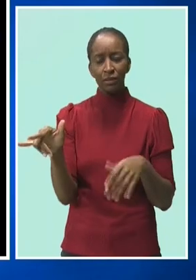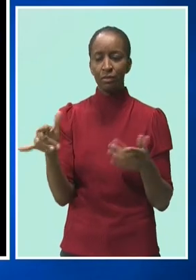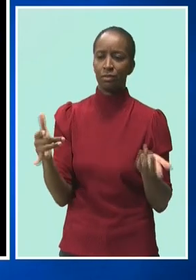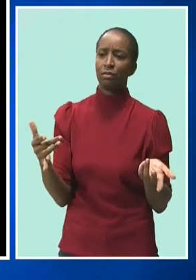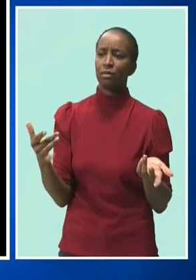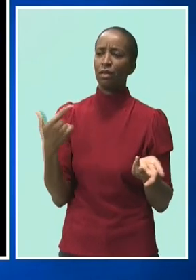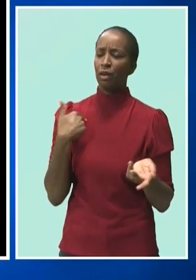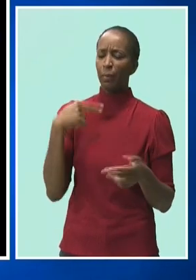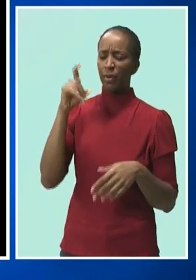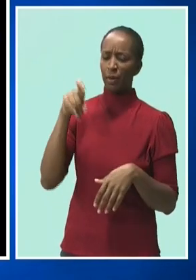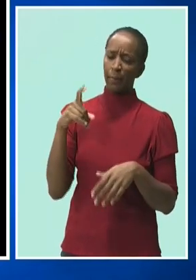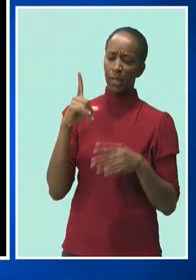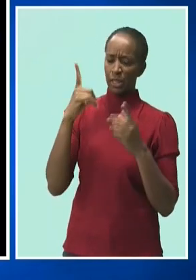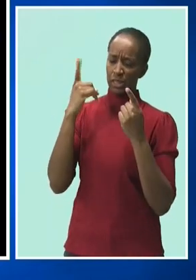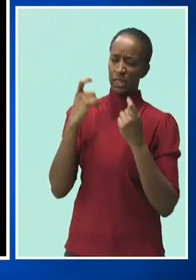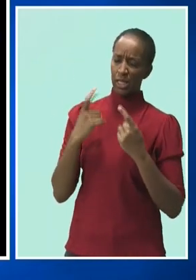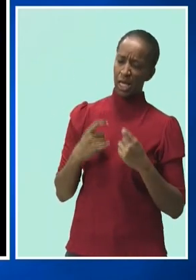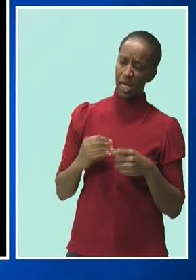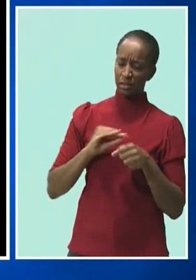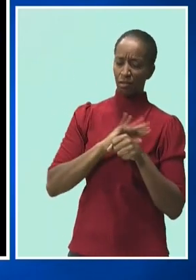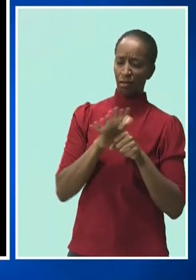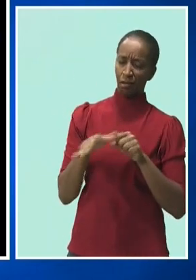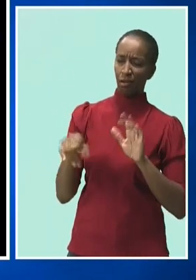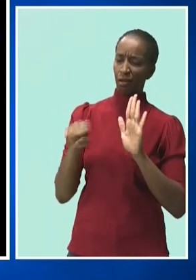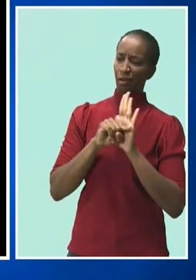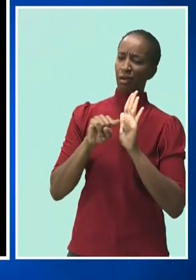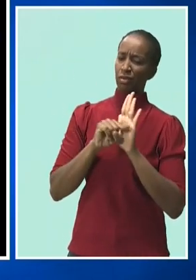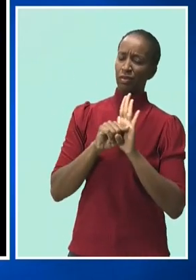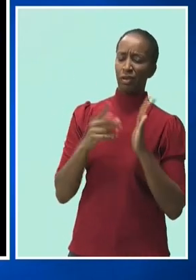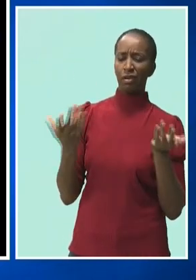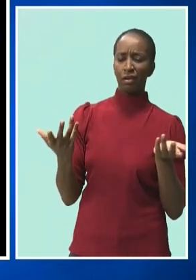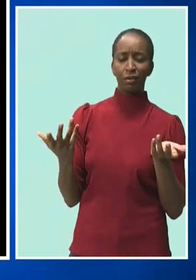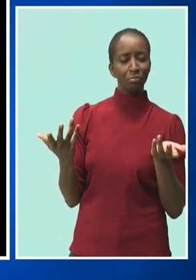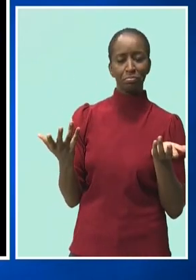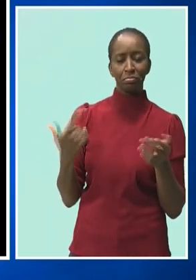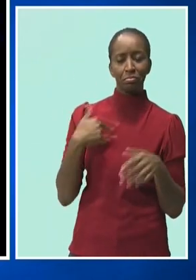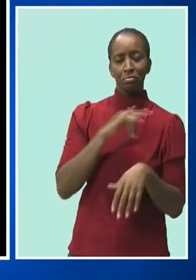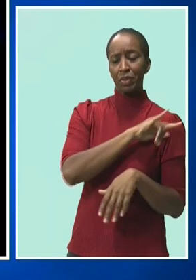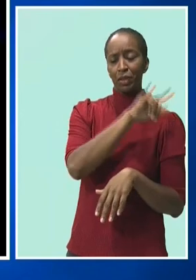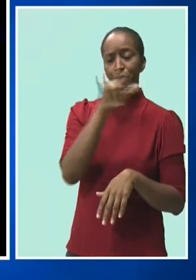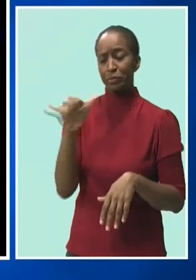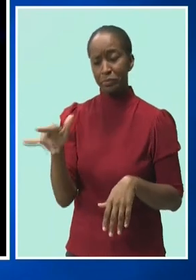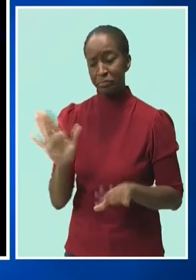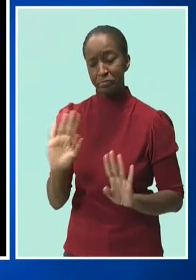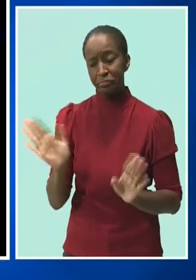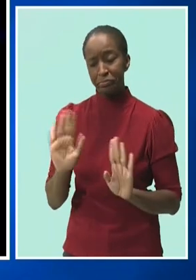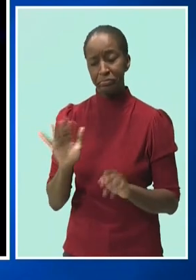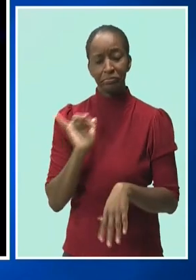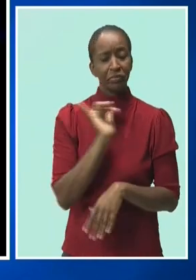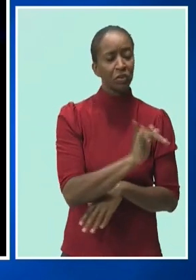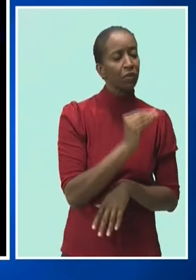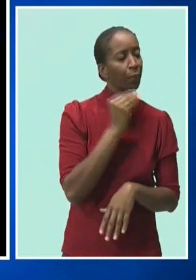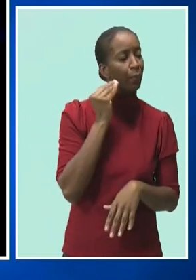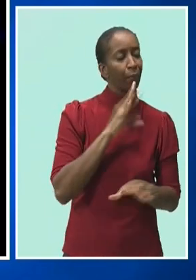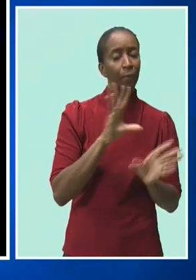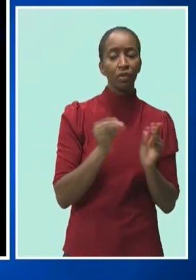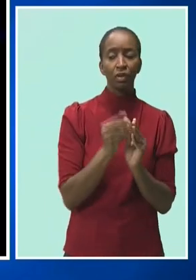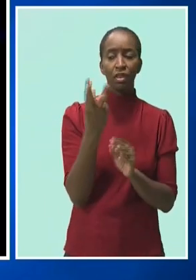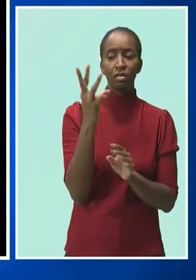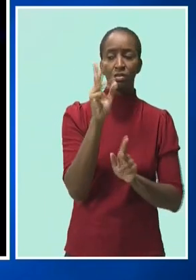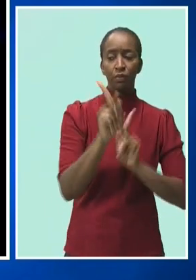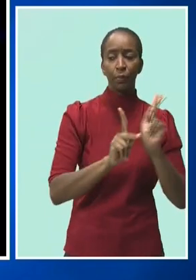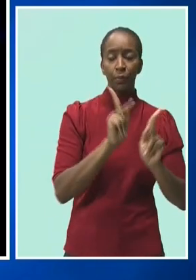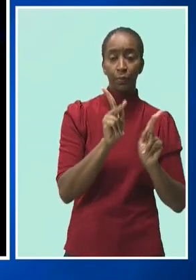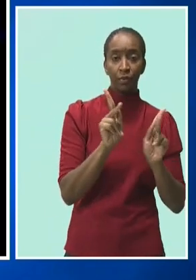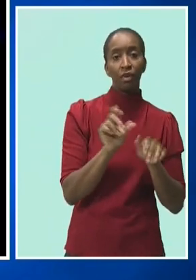we will be canceling our July 3rd to 6th trip across Trevimini. 16 people staying home. Another wrote, might have to reevaluate our August